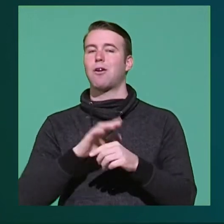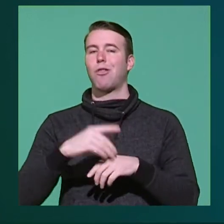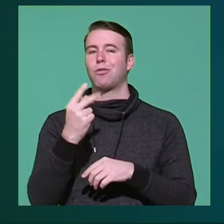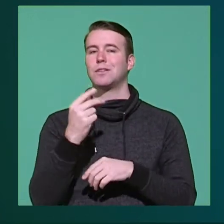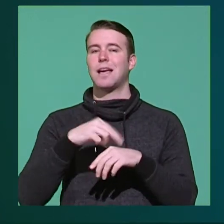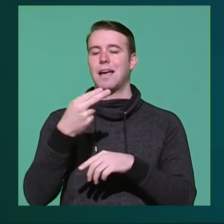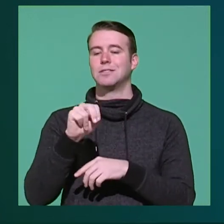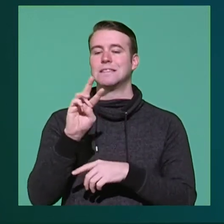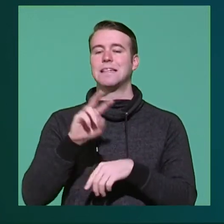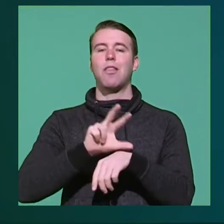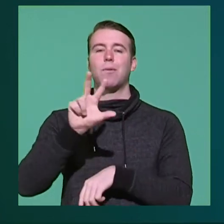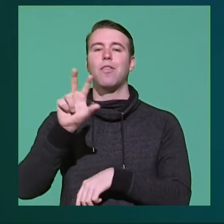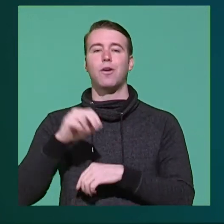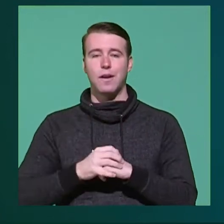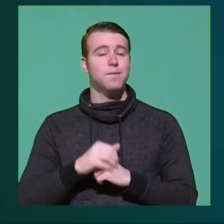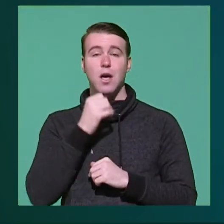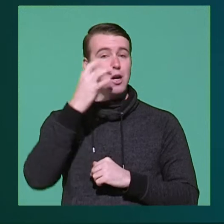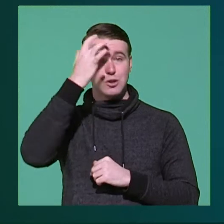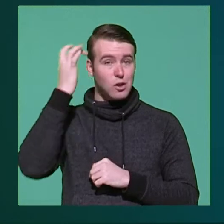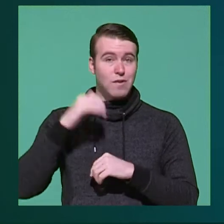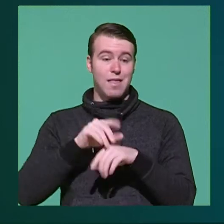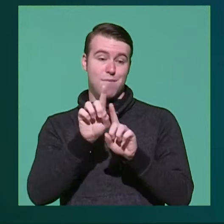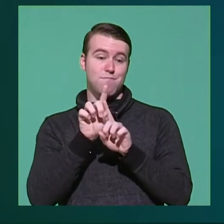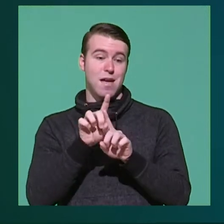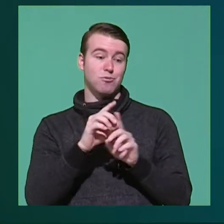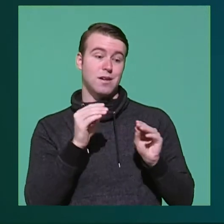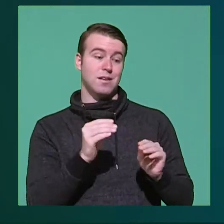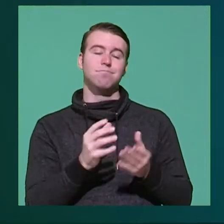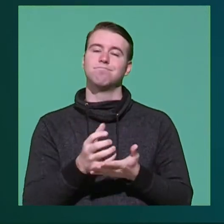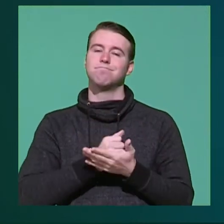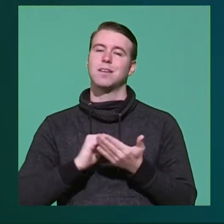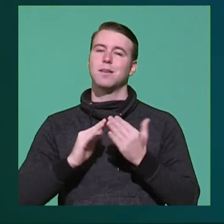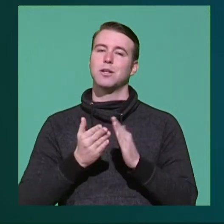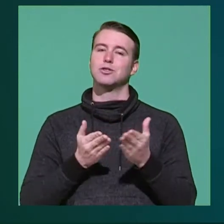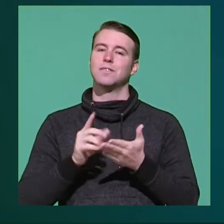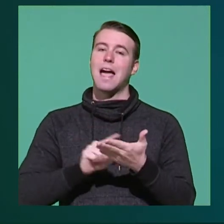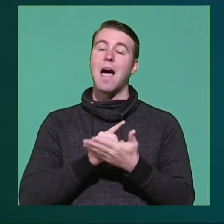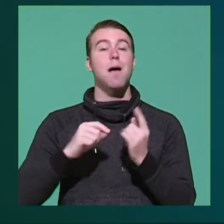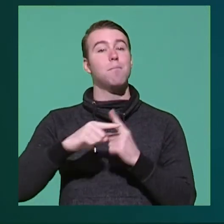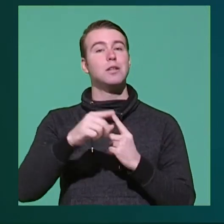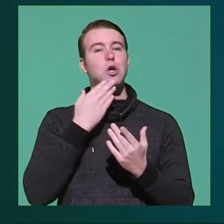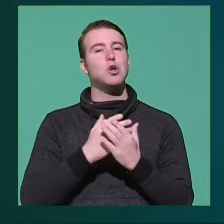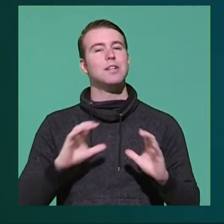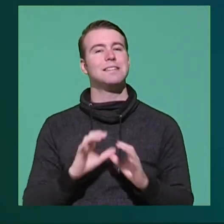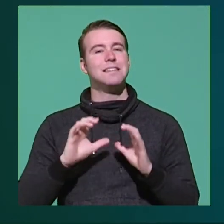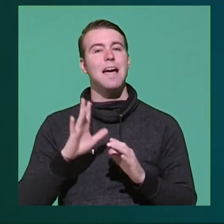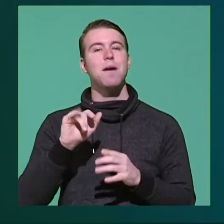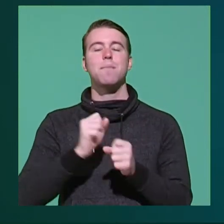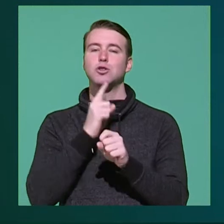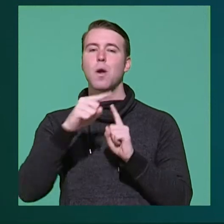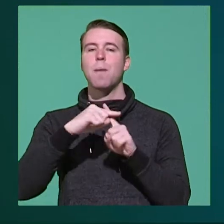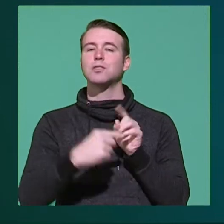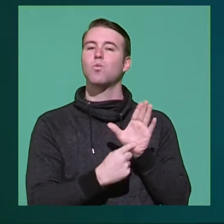in HN6 at 3.30 p.m. Don't forget that mentoring counts as community service and you're doing a good deed by being a